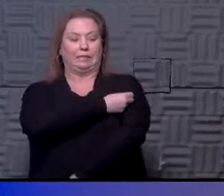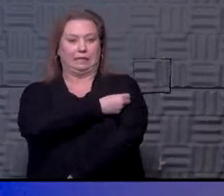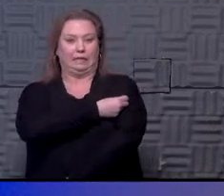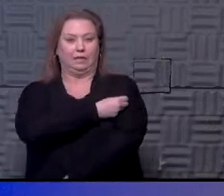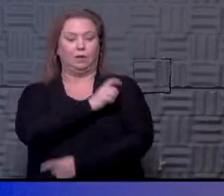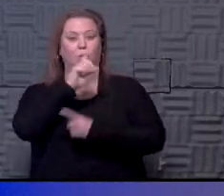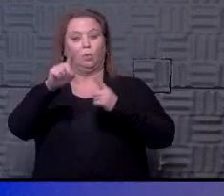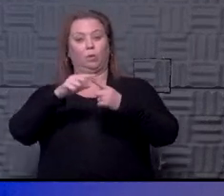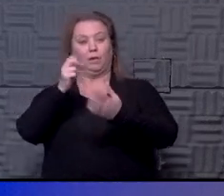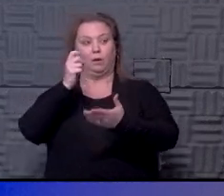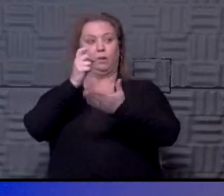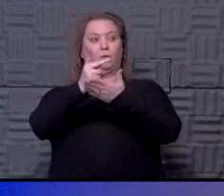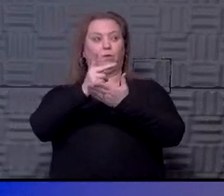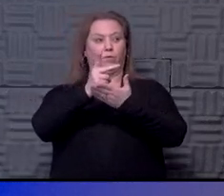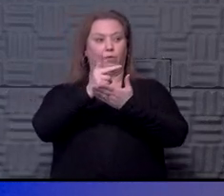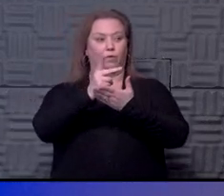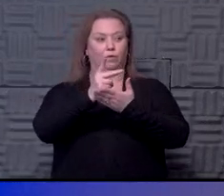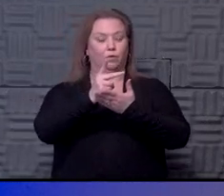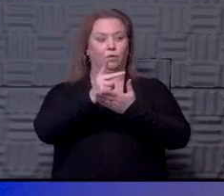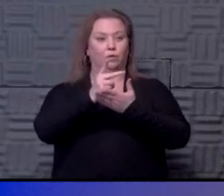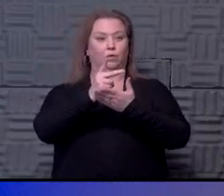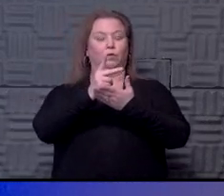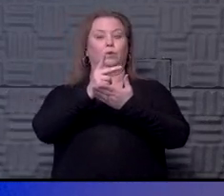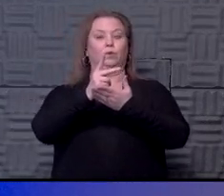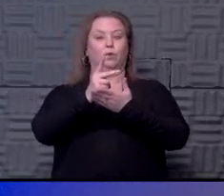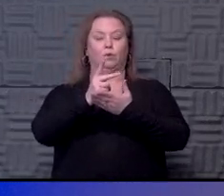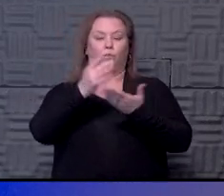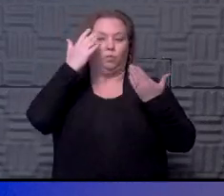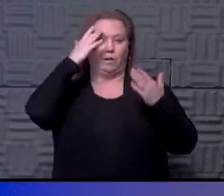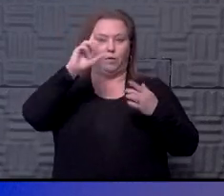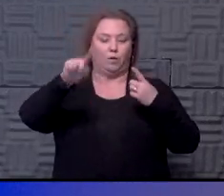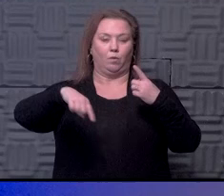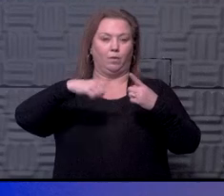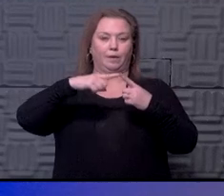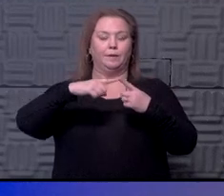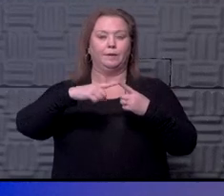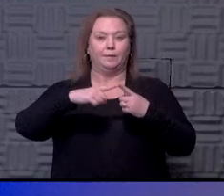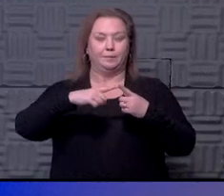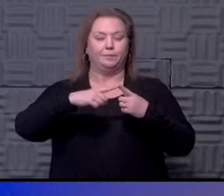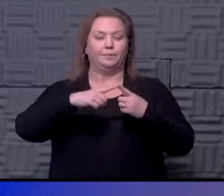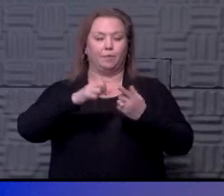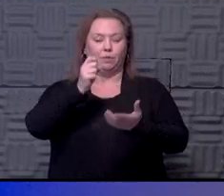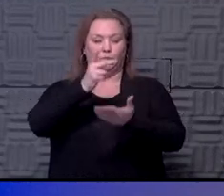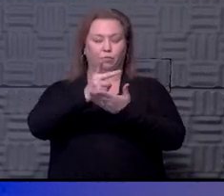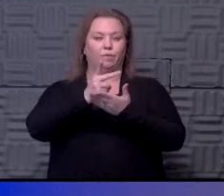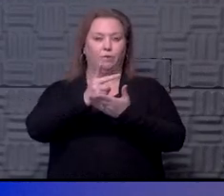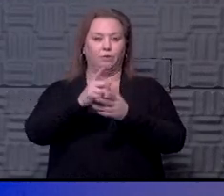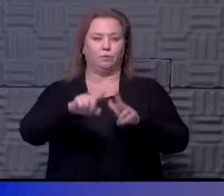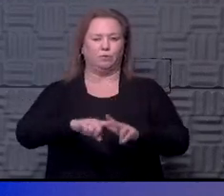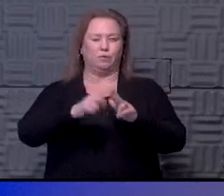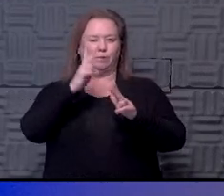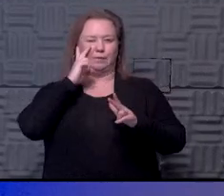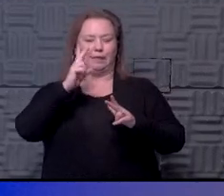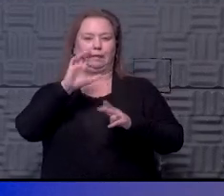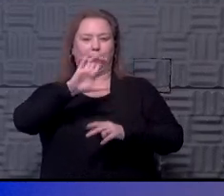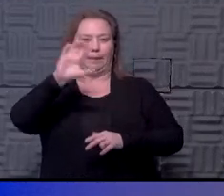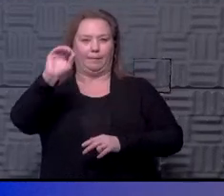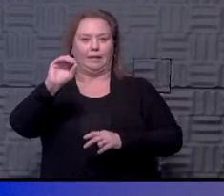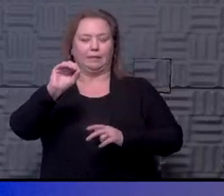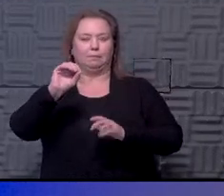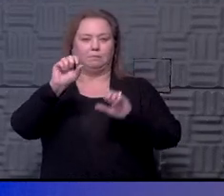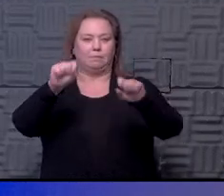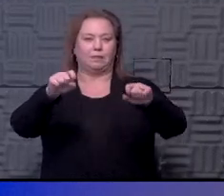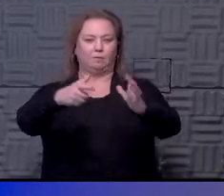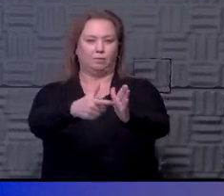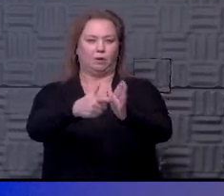think once there is approval, which, you know, Dr. Wilde had just said, we don't know exactly when that'll be. But once there is approval, then you will start to see employers start talking about